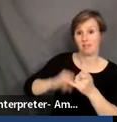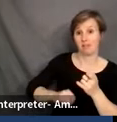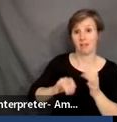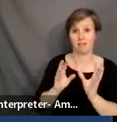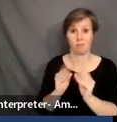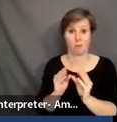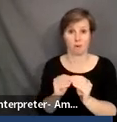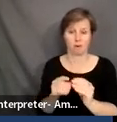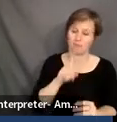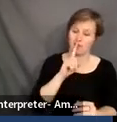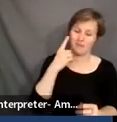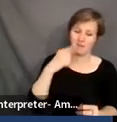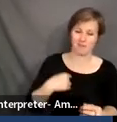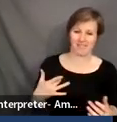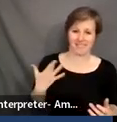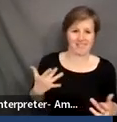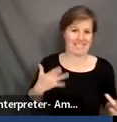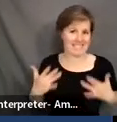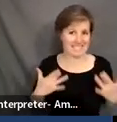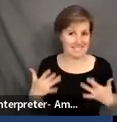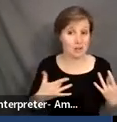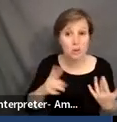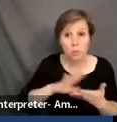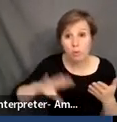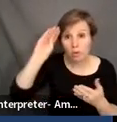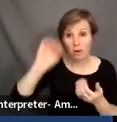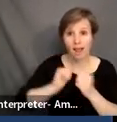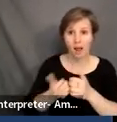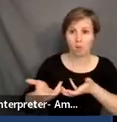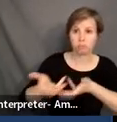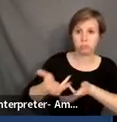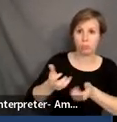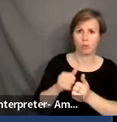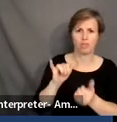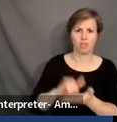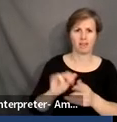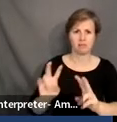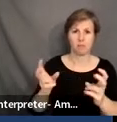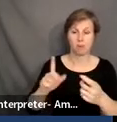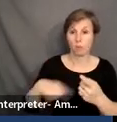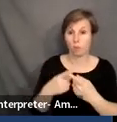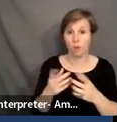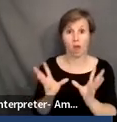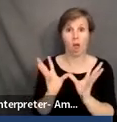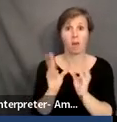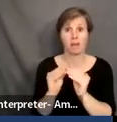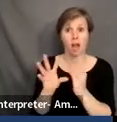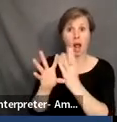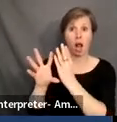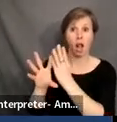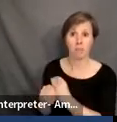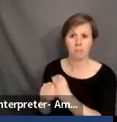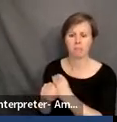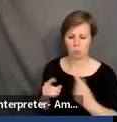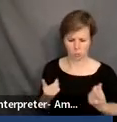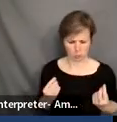me, this is a very exciting part. You're going to learn how you can engage with the topic once the webinar is over. So we know